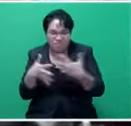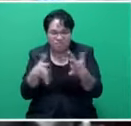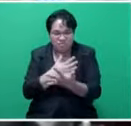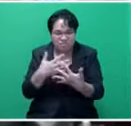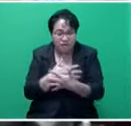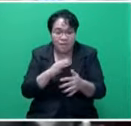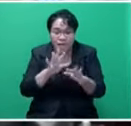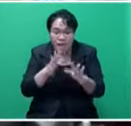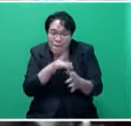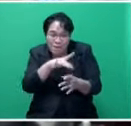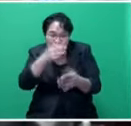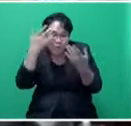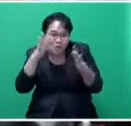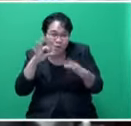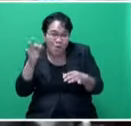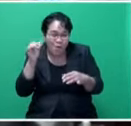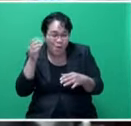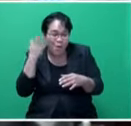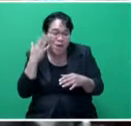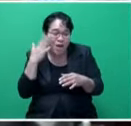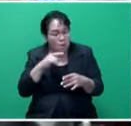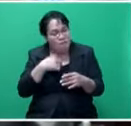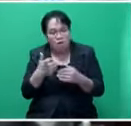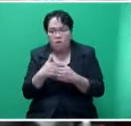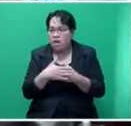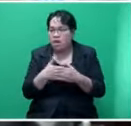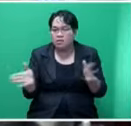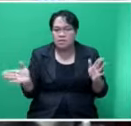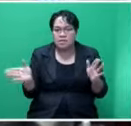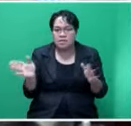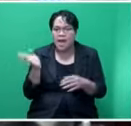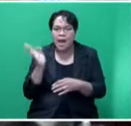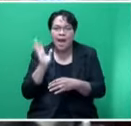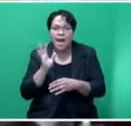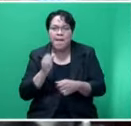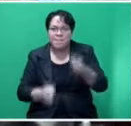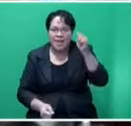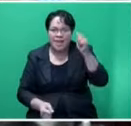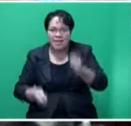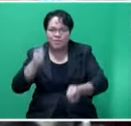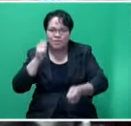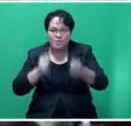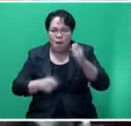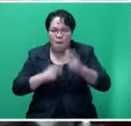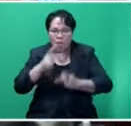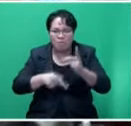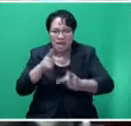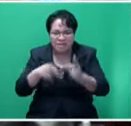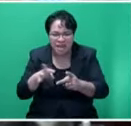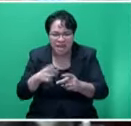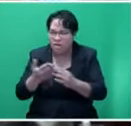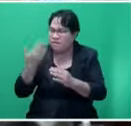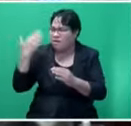may not be aware of this but we had an open tender bidding process at Subo World House a few years back. Again